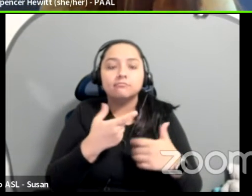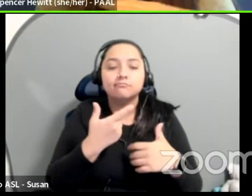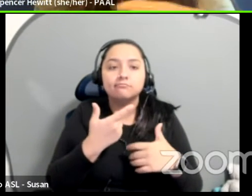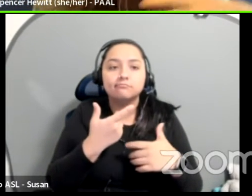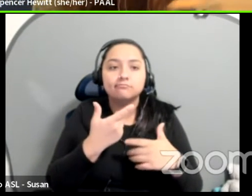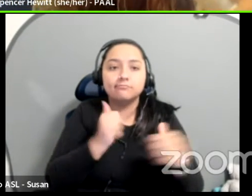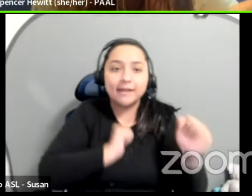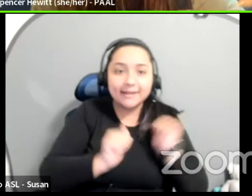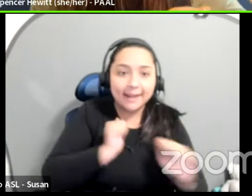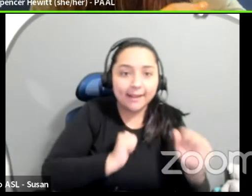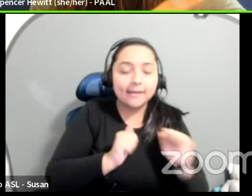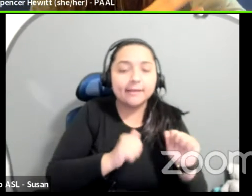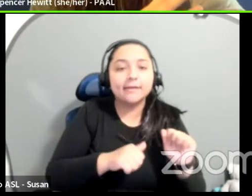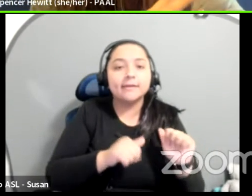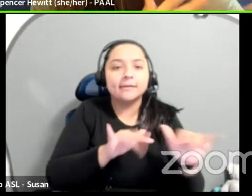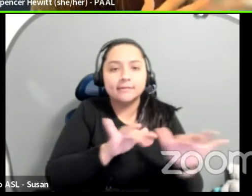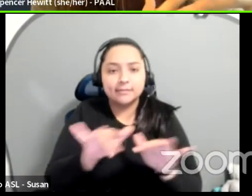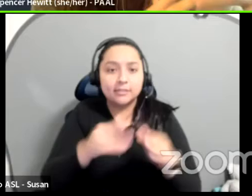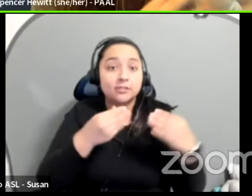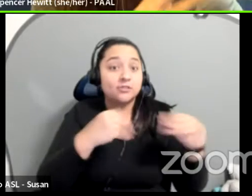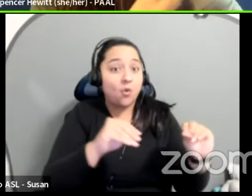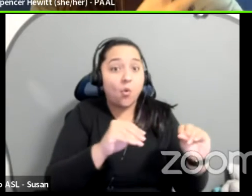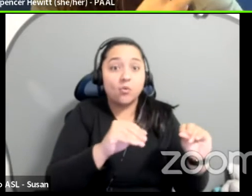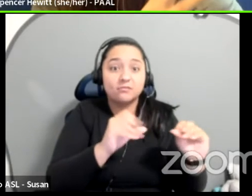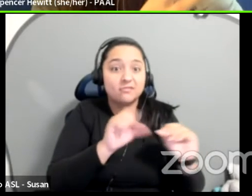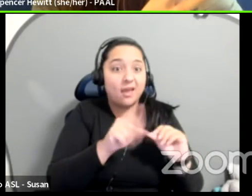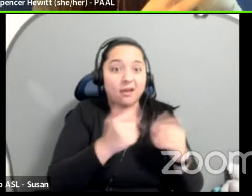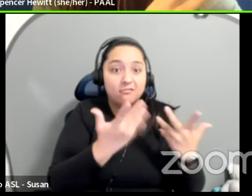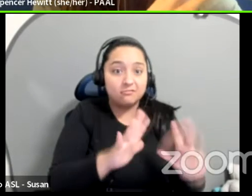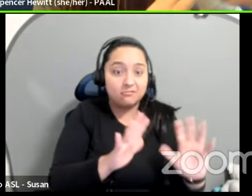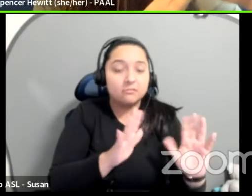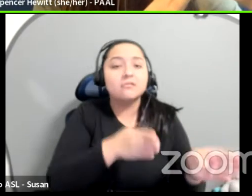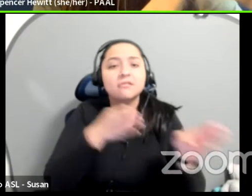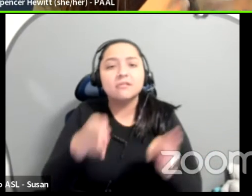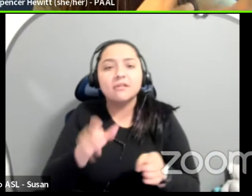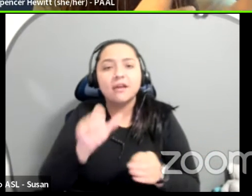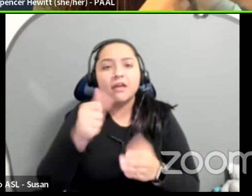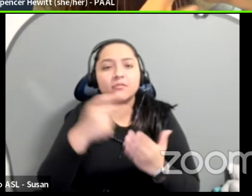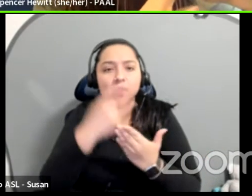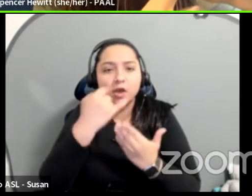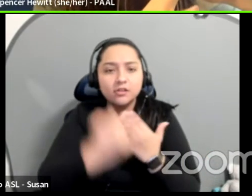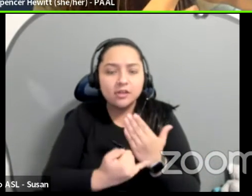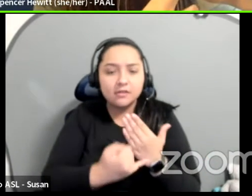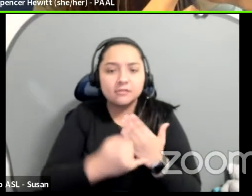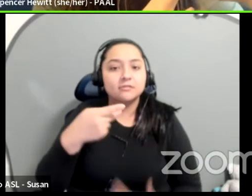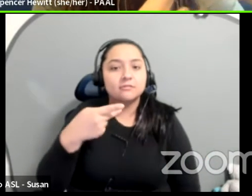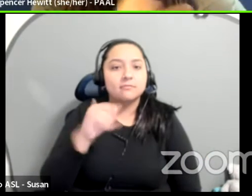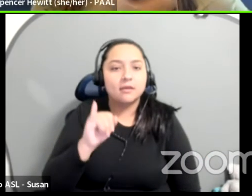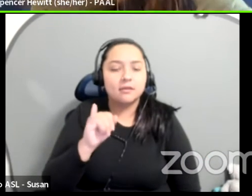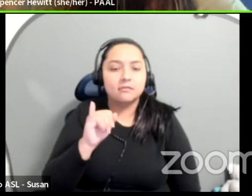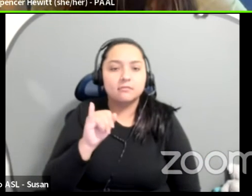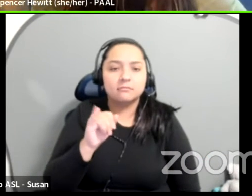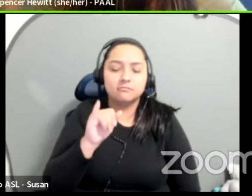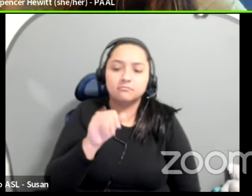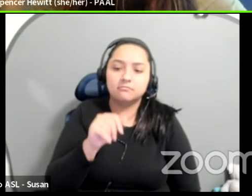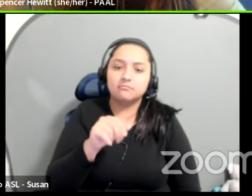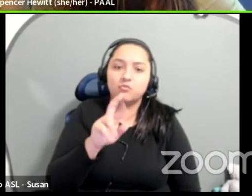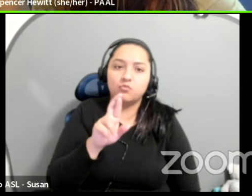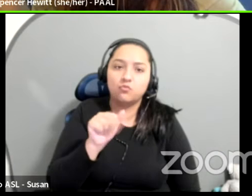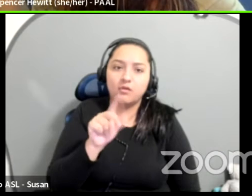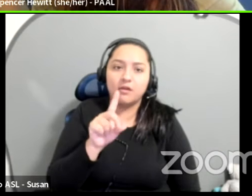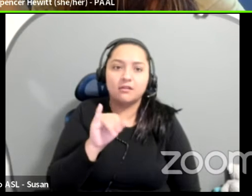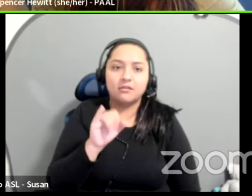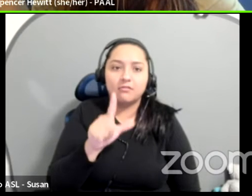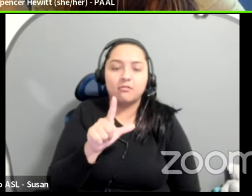fizzled out. And then there were the projects that, you know, like RPI, radical parent inclusion project that started as a pilot and now are